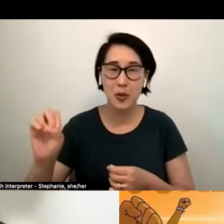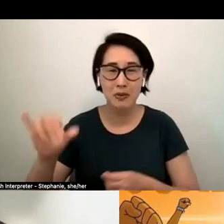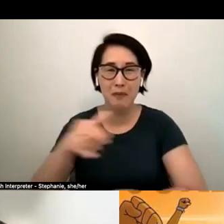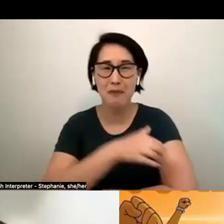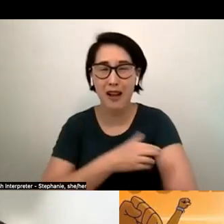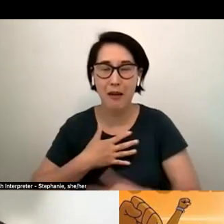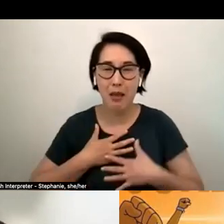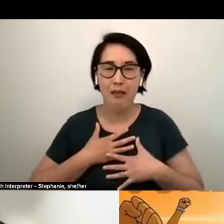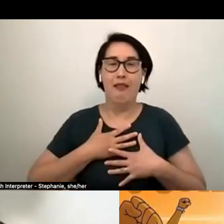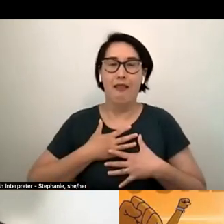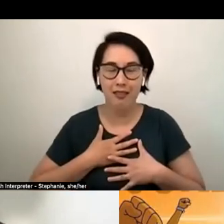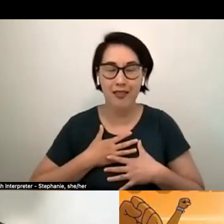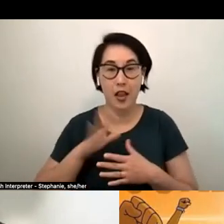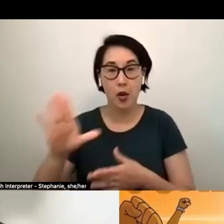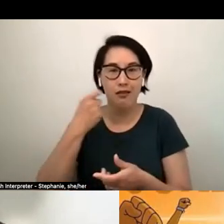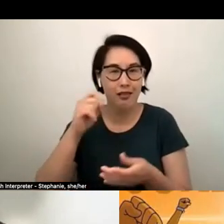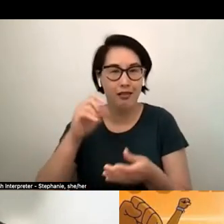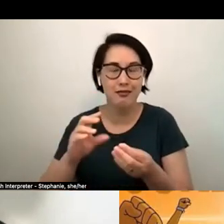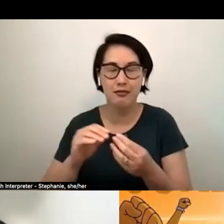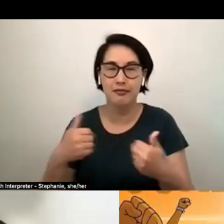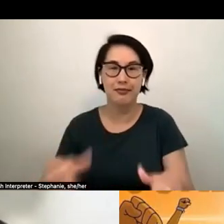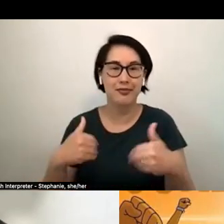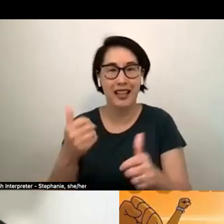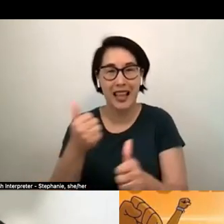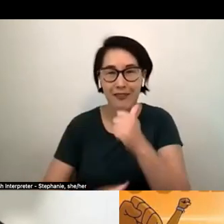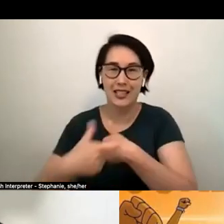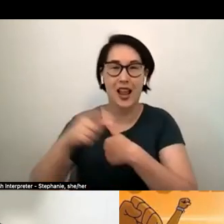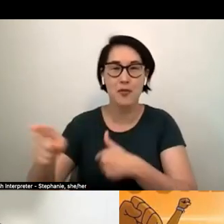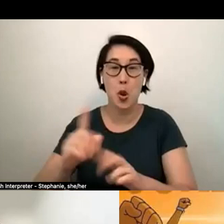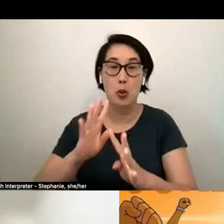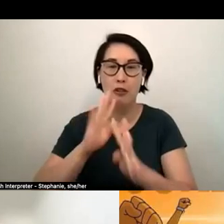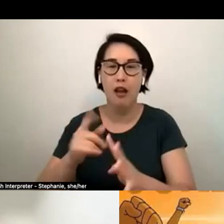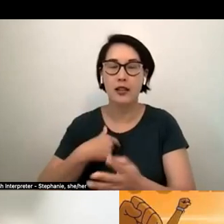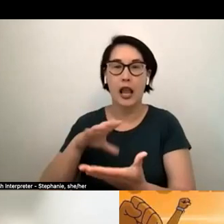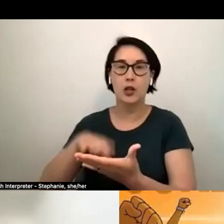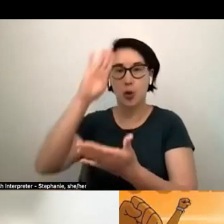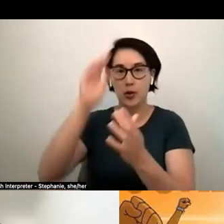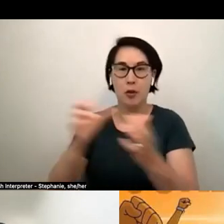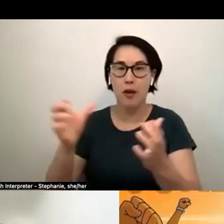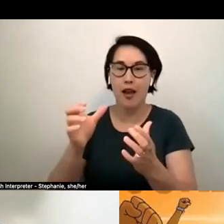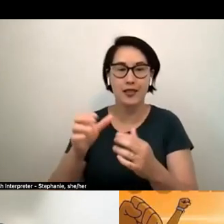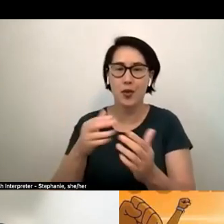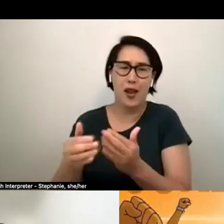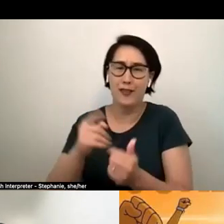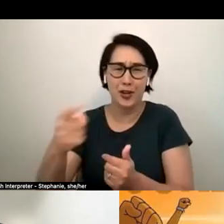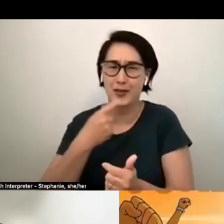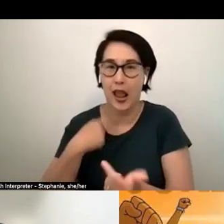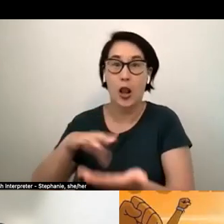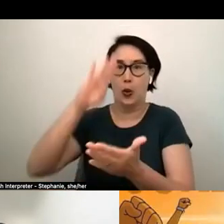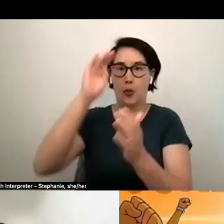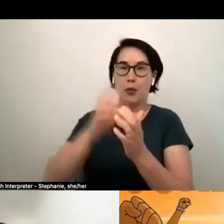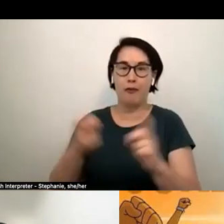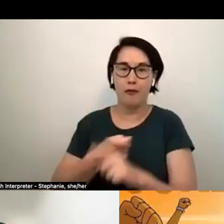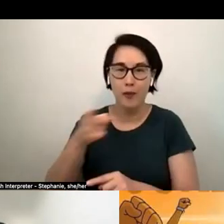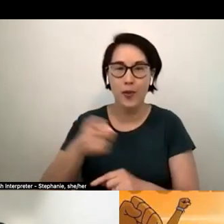so much of what you say i've learned so much every time you talk and say just anything but um i i do agree